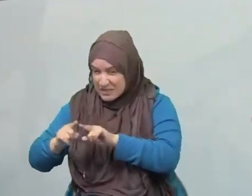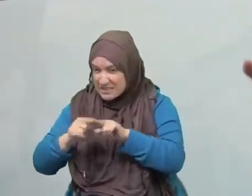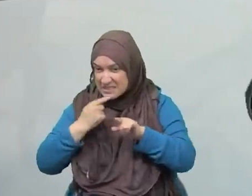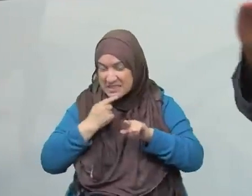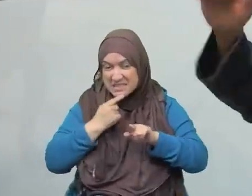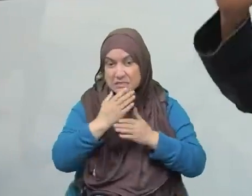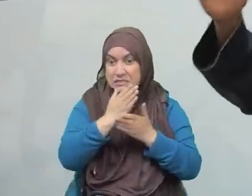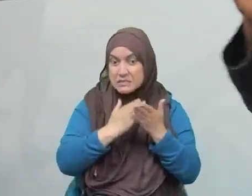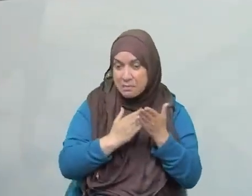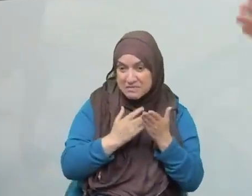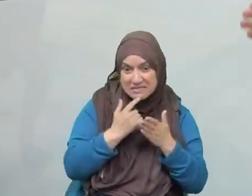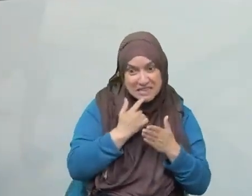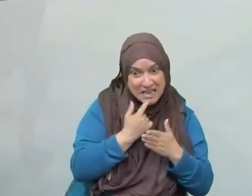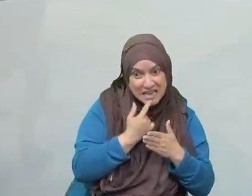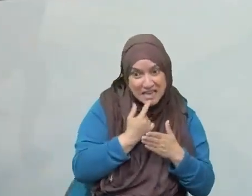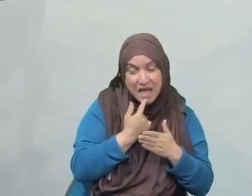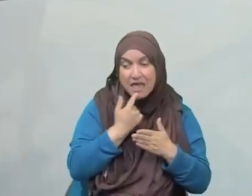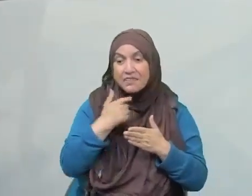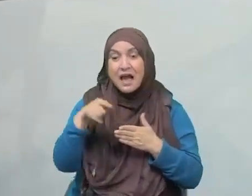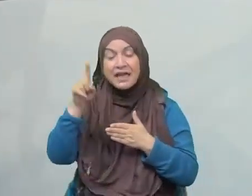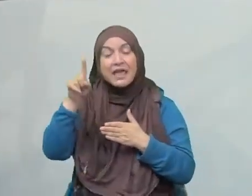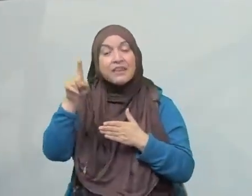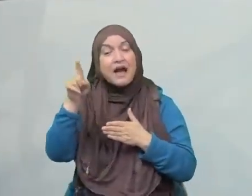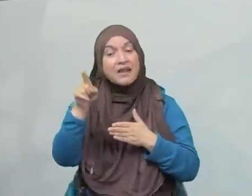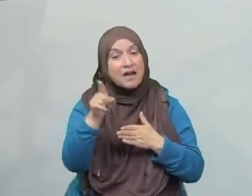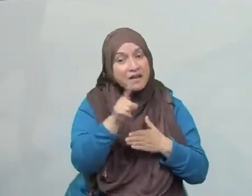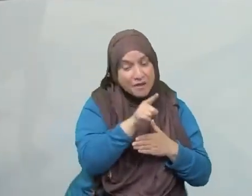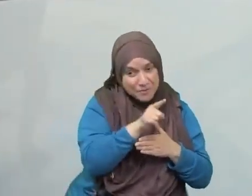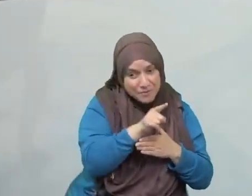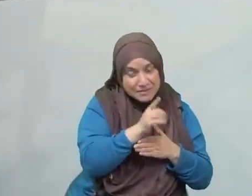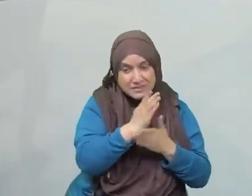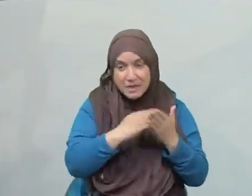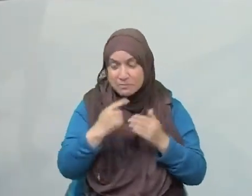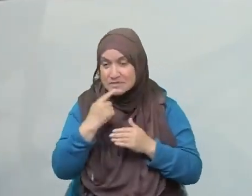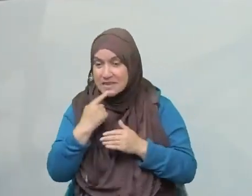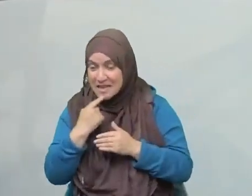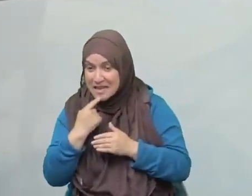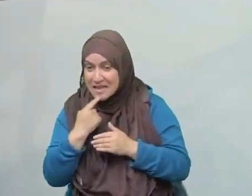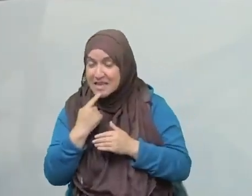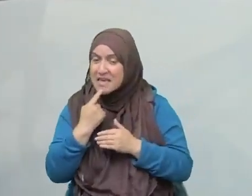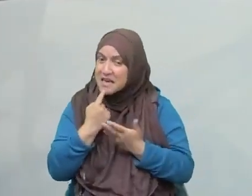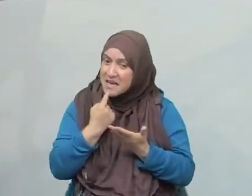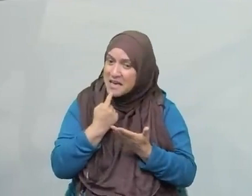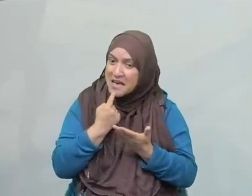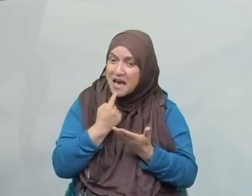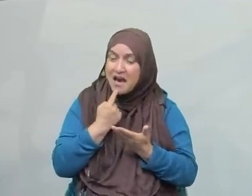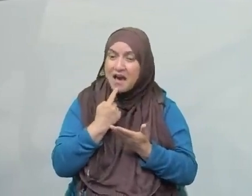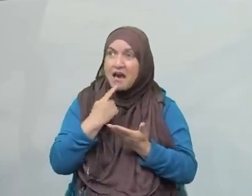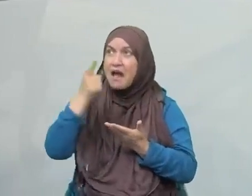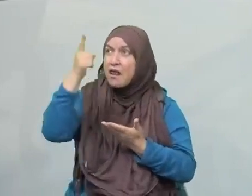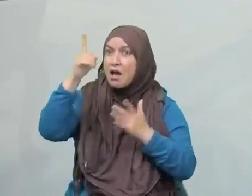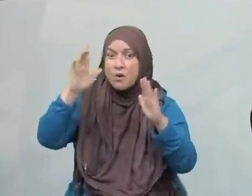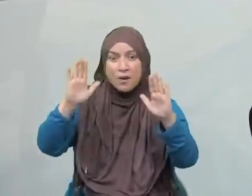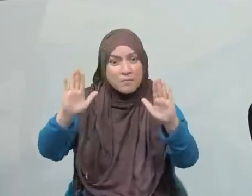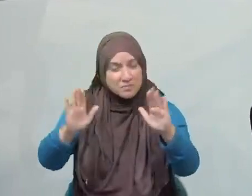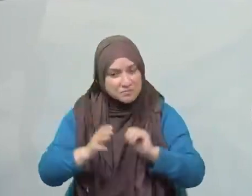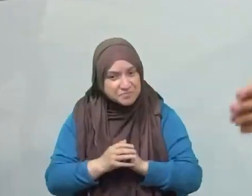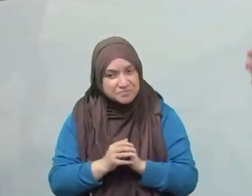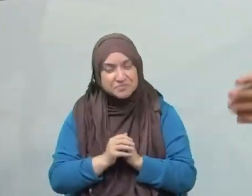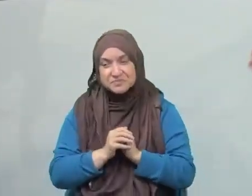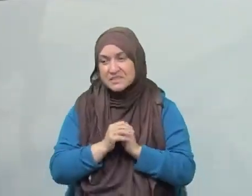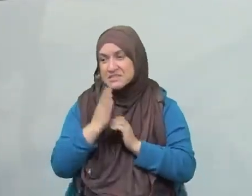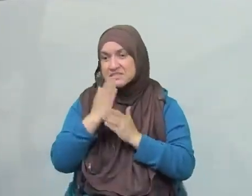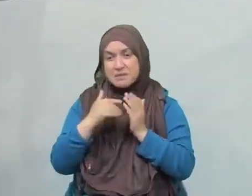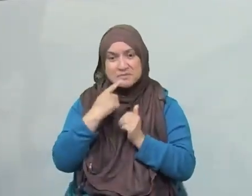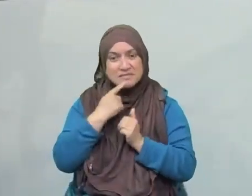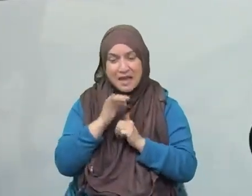again, right? So subhanAllah, it's every single chapter. You find these ahakar and you say, they're amazing. And